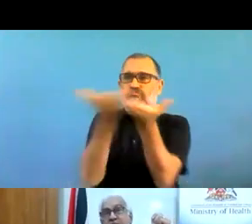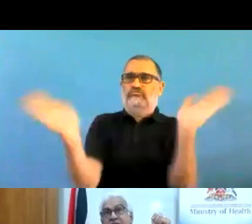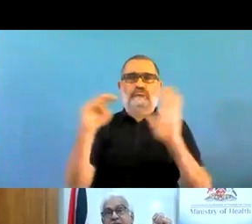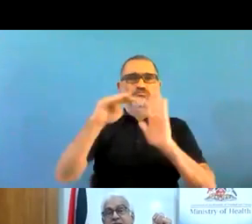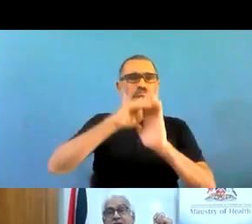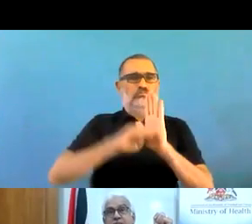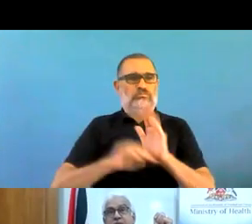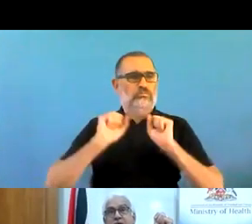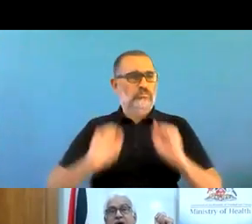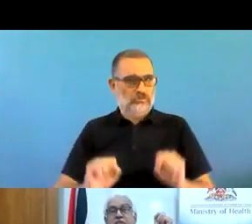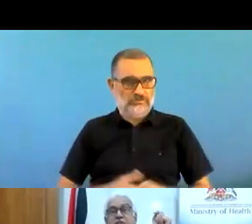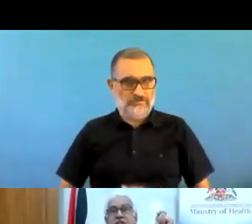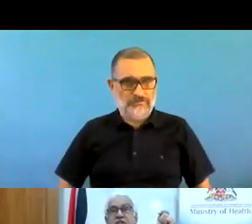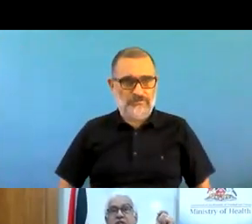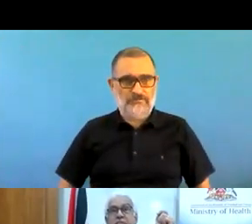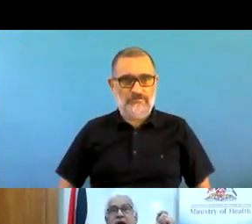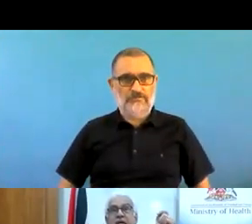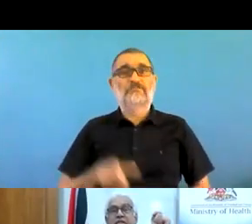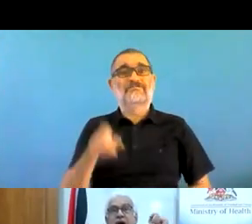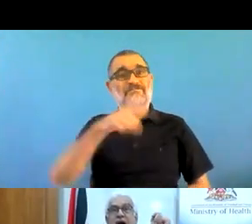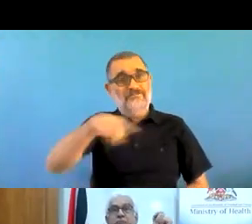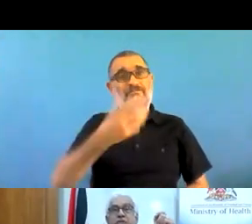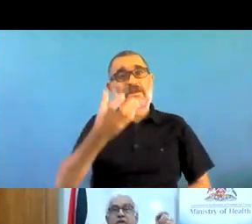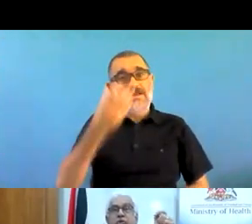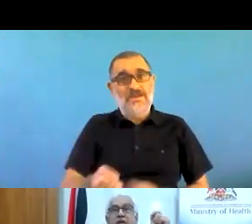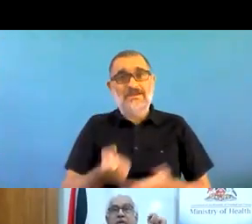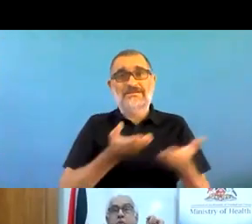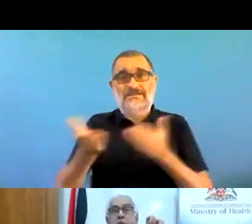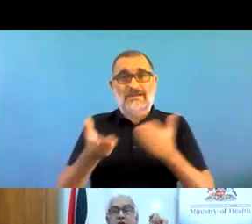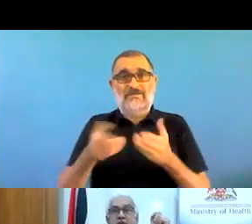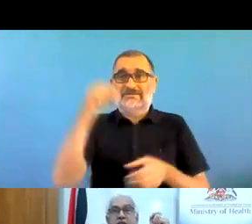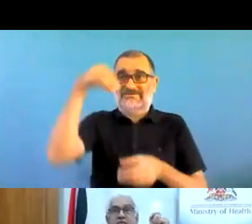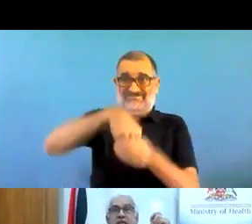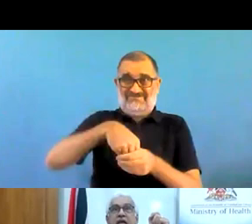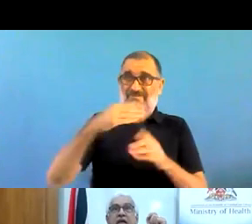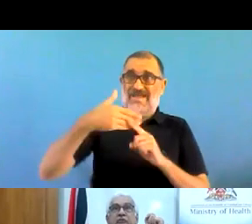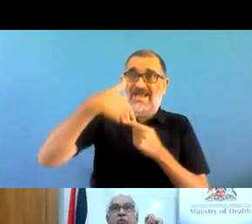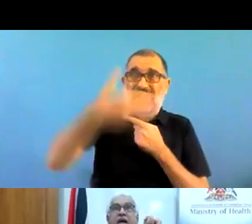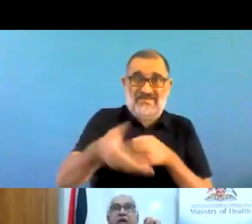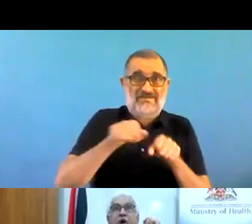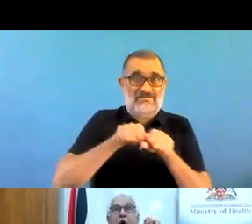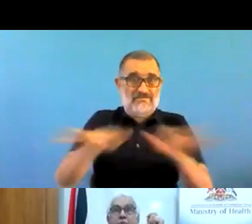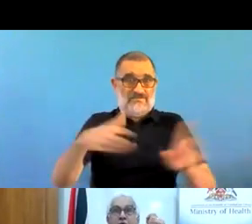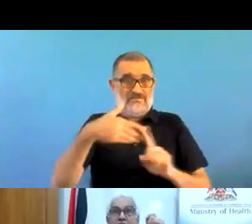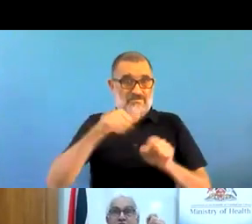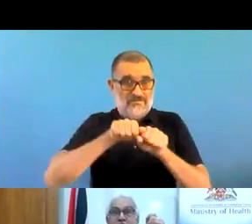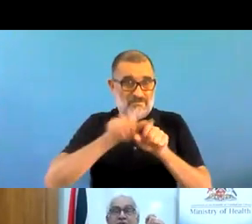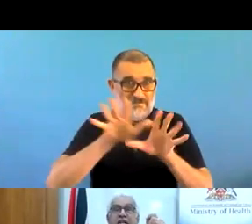always guide my team, a strategic plan is absolutely worthless if you cannot